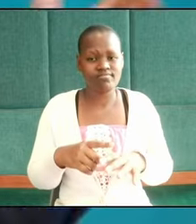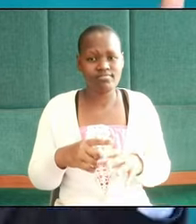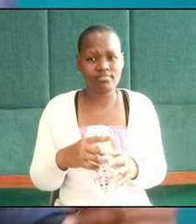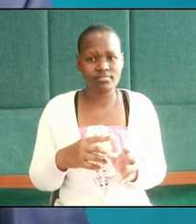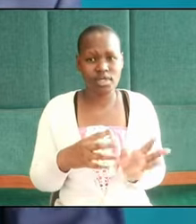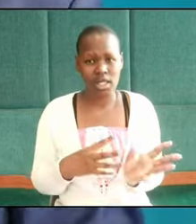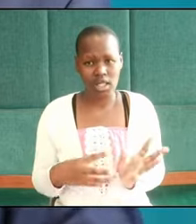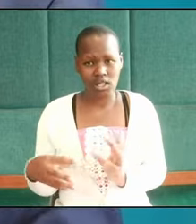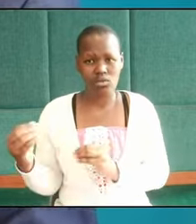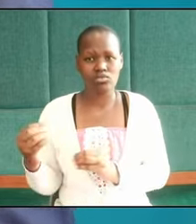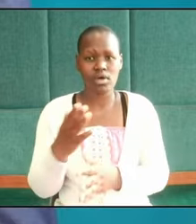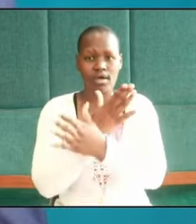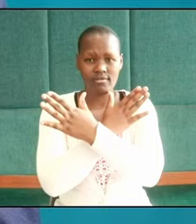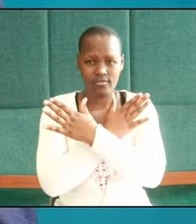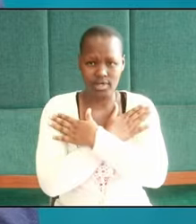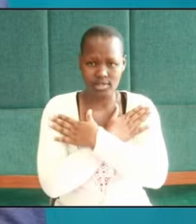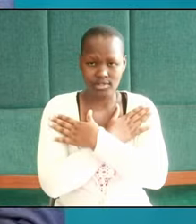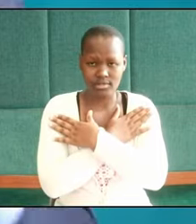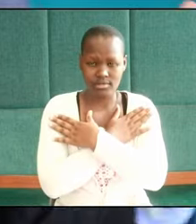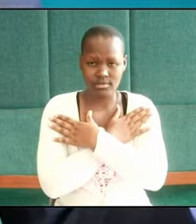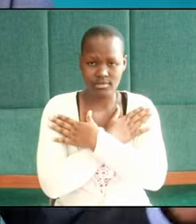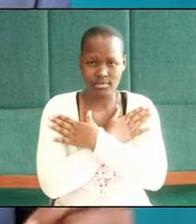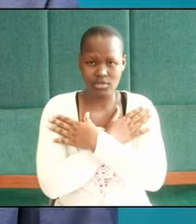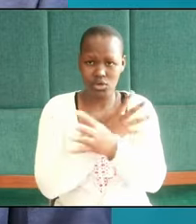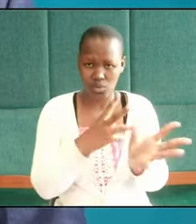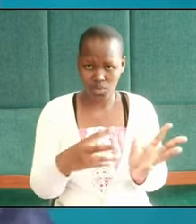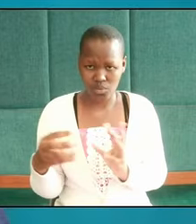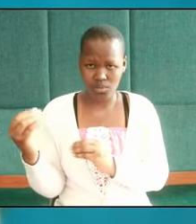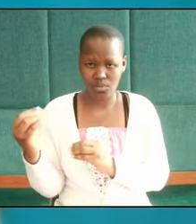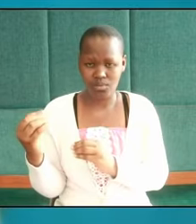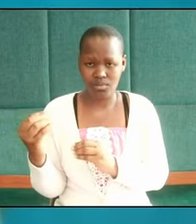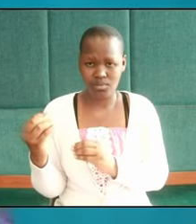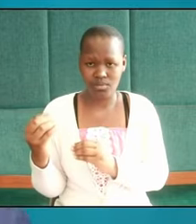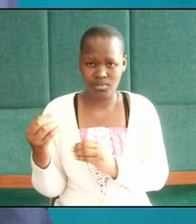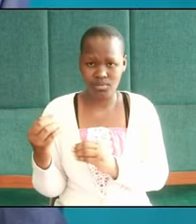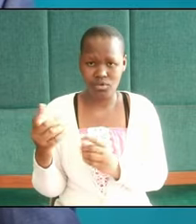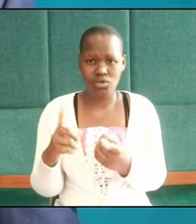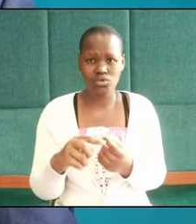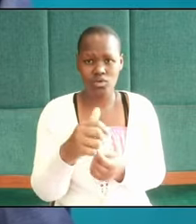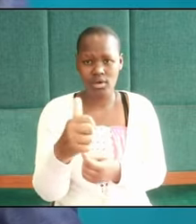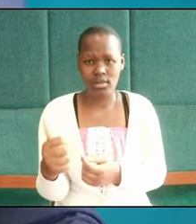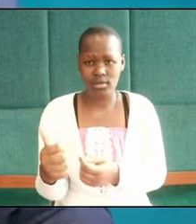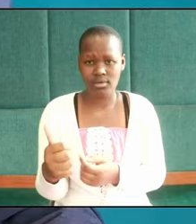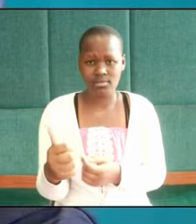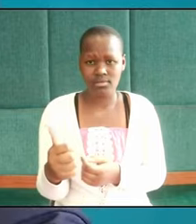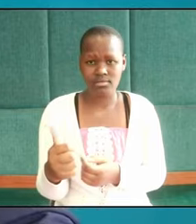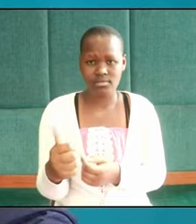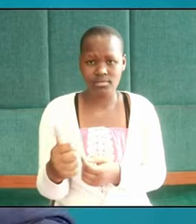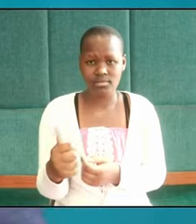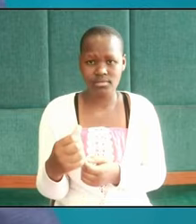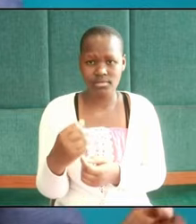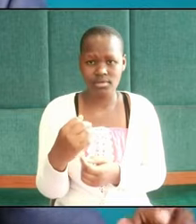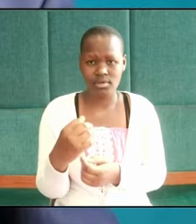friends and colleagues and go into another face